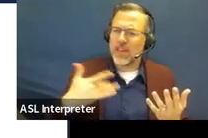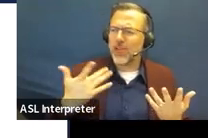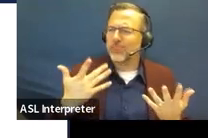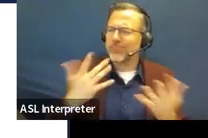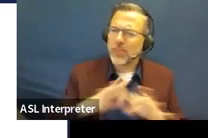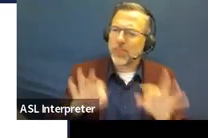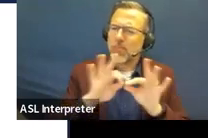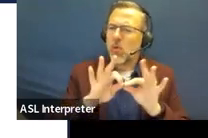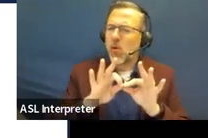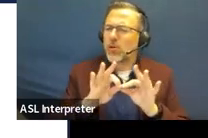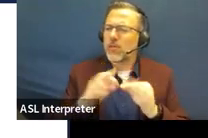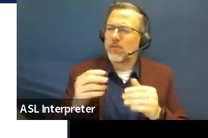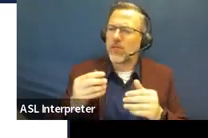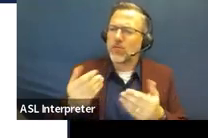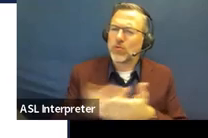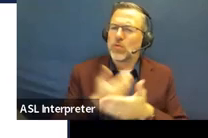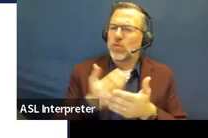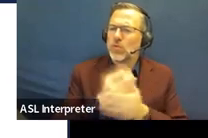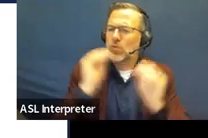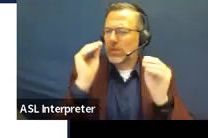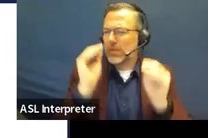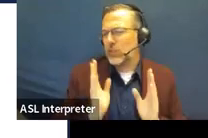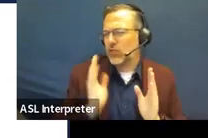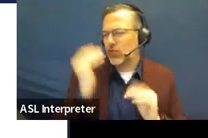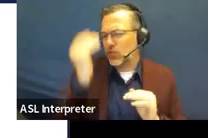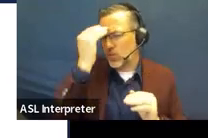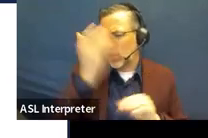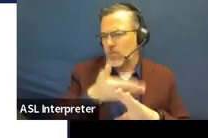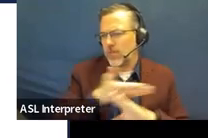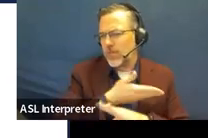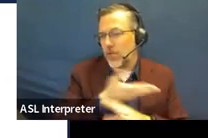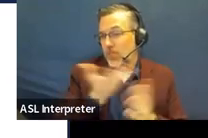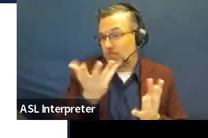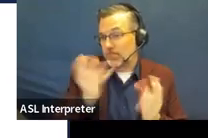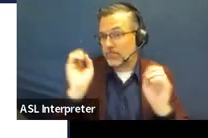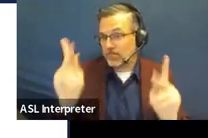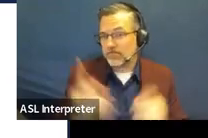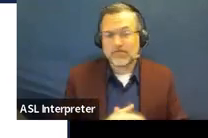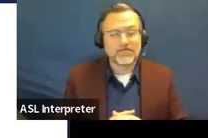first-year teachers. So, just something to think about as we go through our slides.